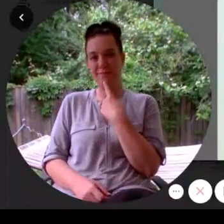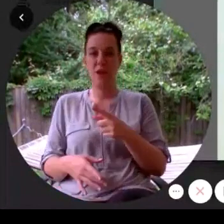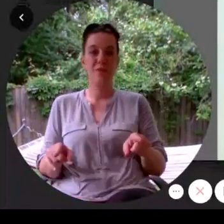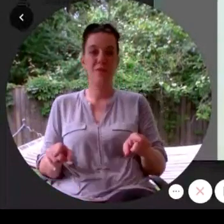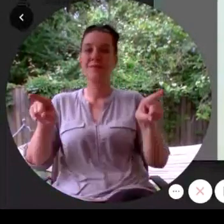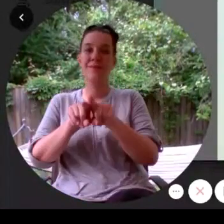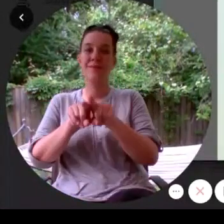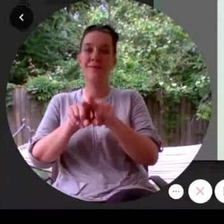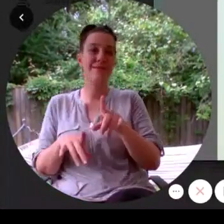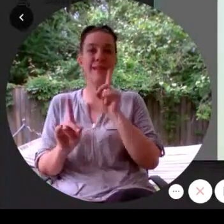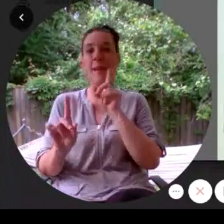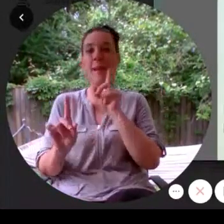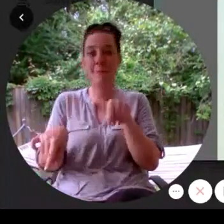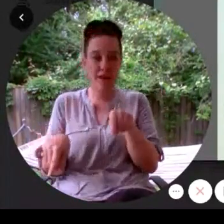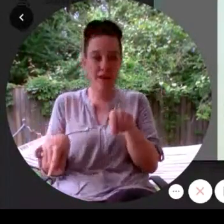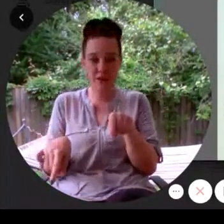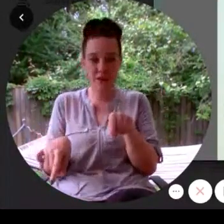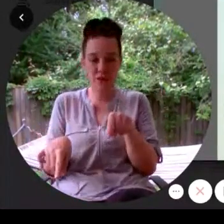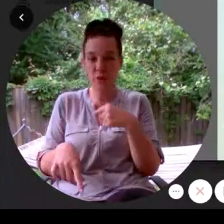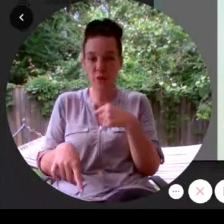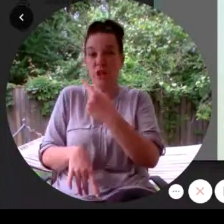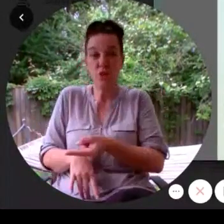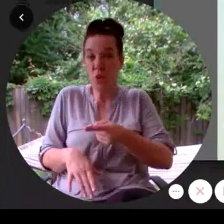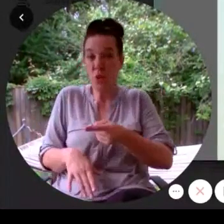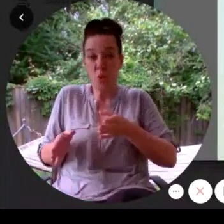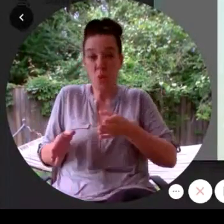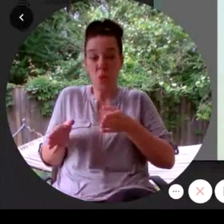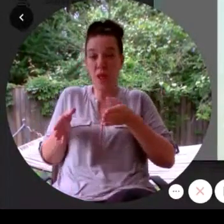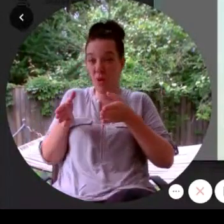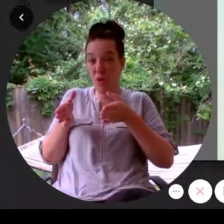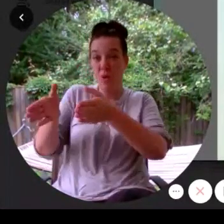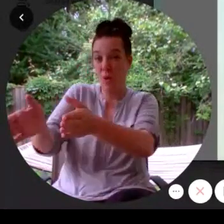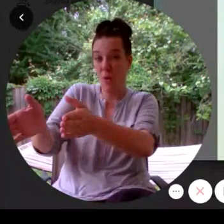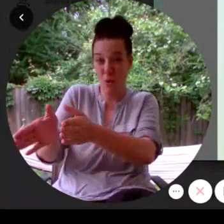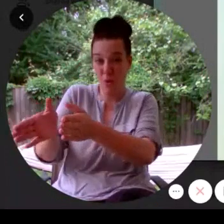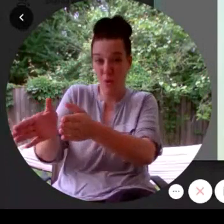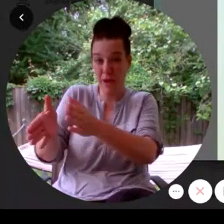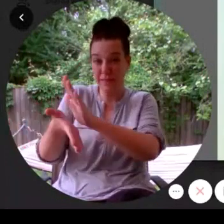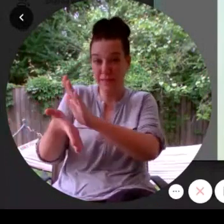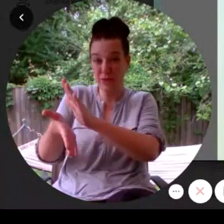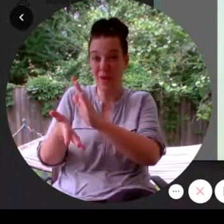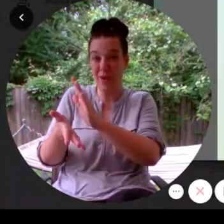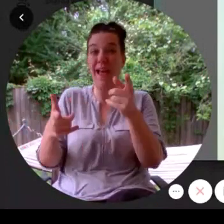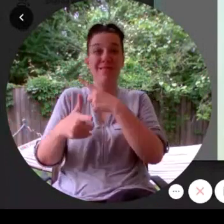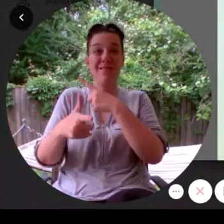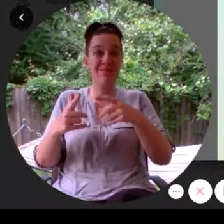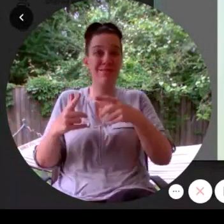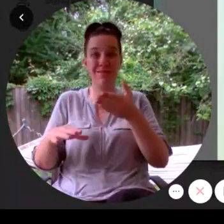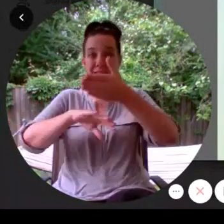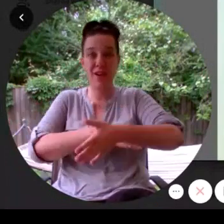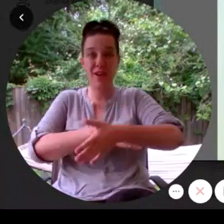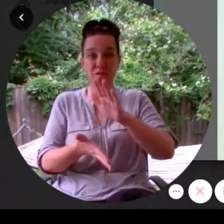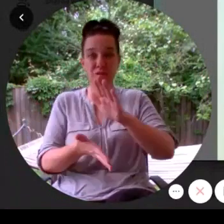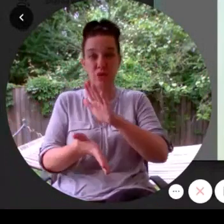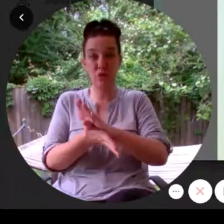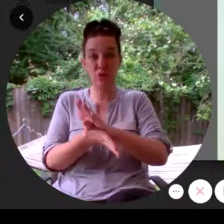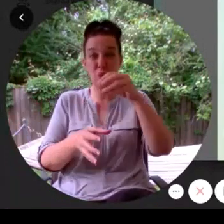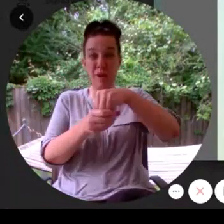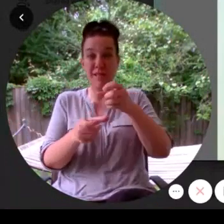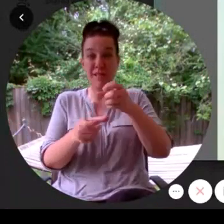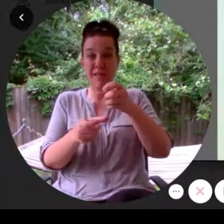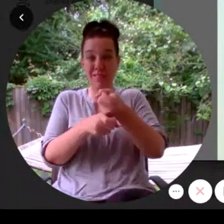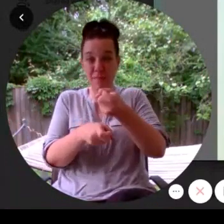answer he'd given in the hallway and then after school in the prank lab